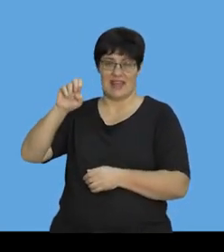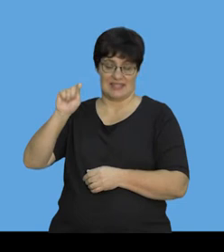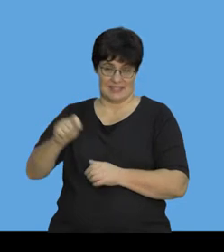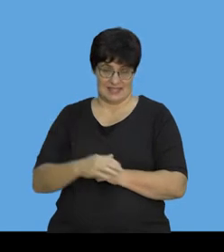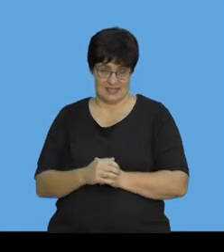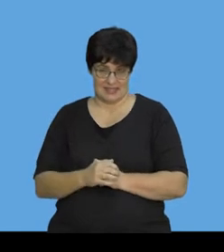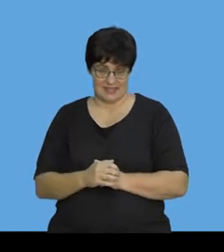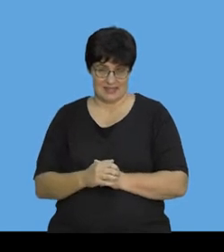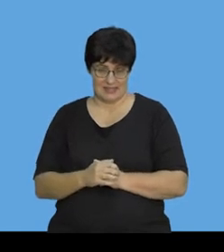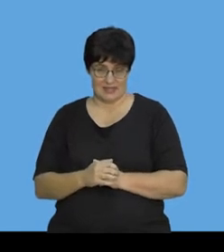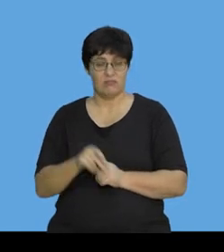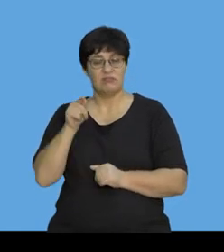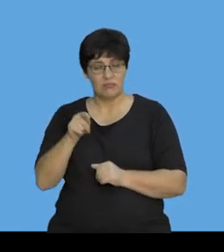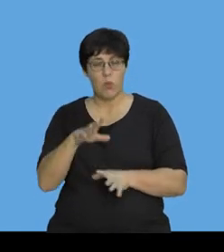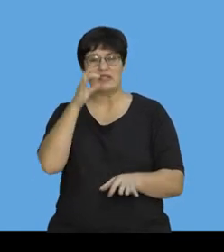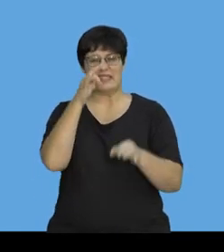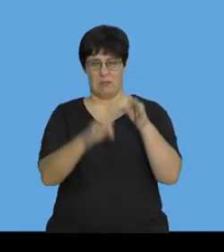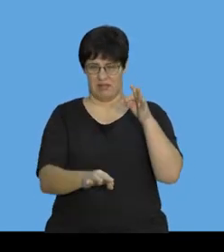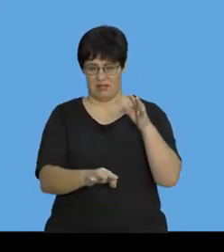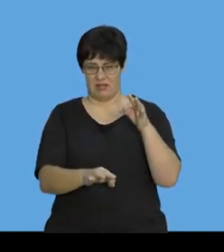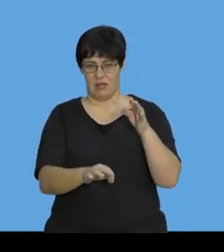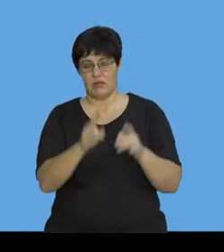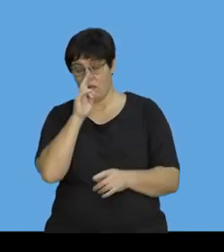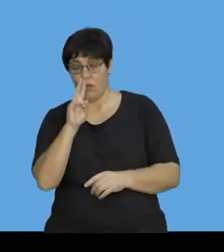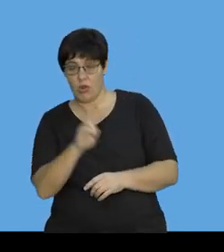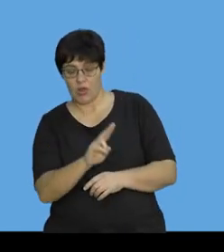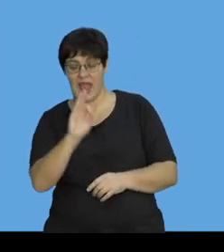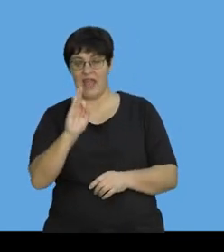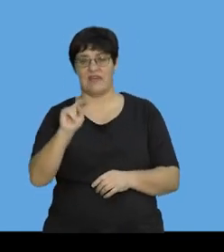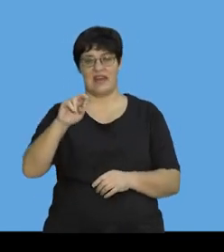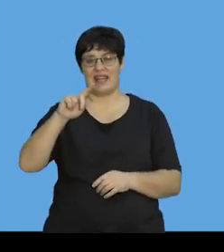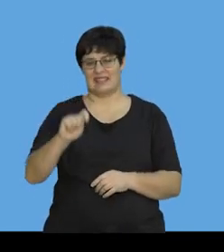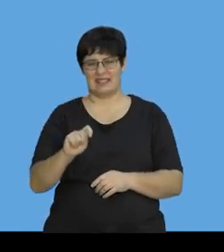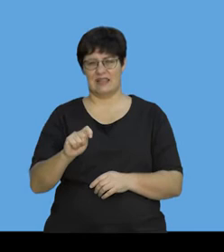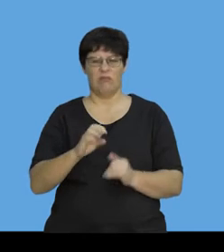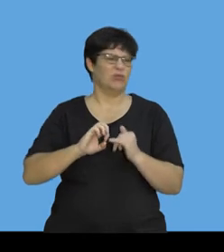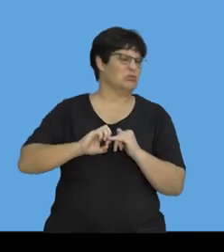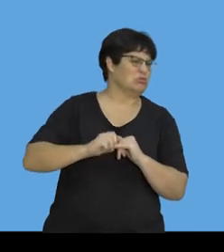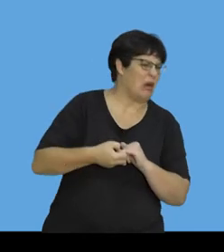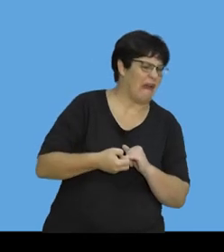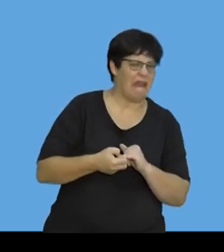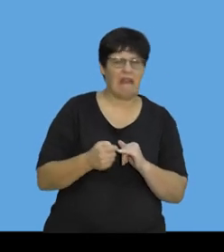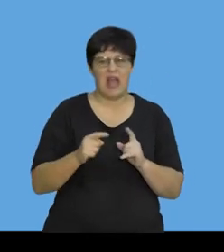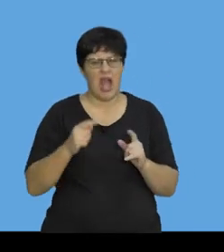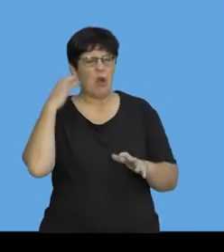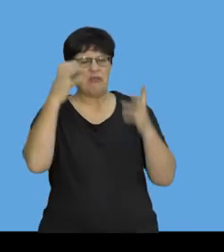We're going to simplify these to only looking at F net. We're not going to try and confuse you and do